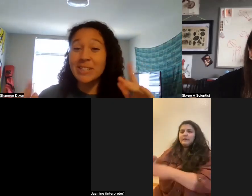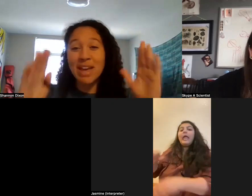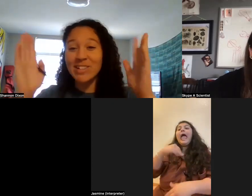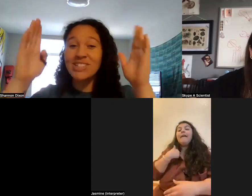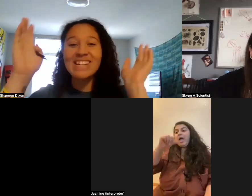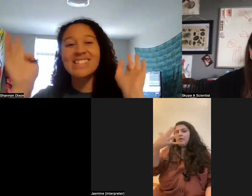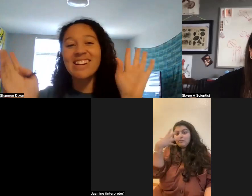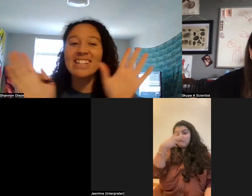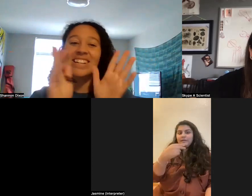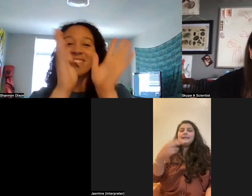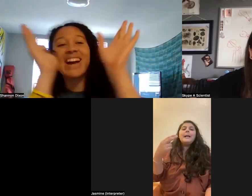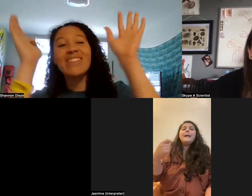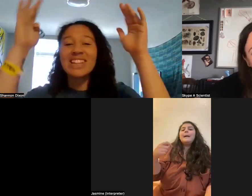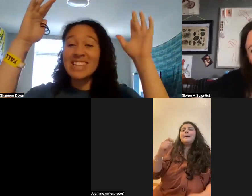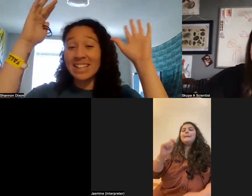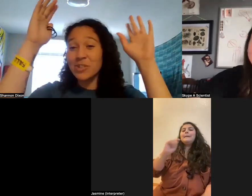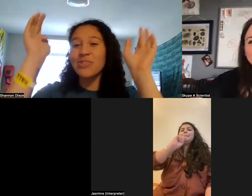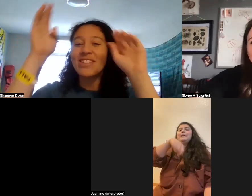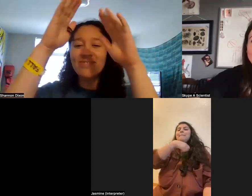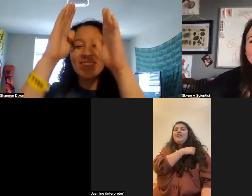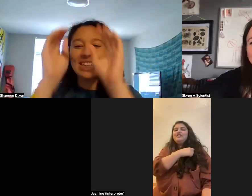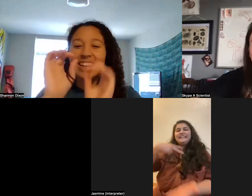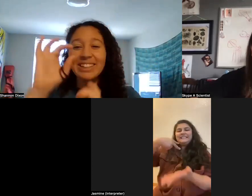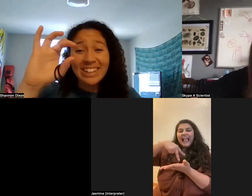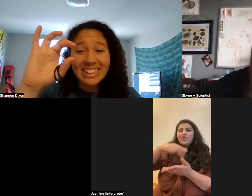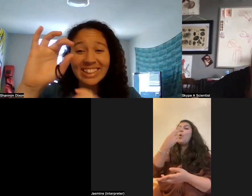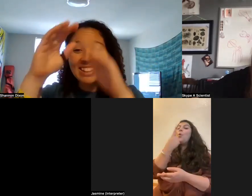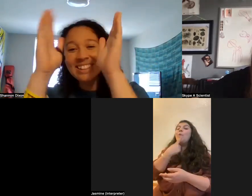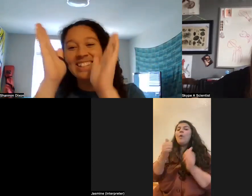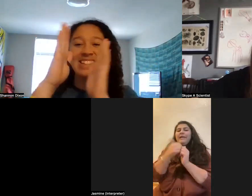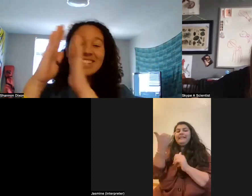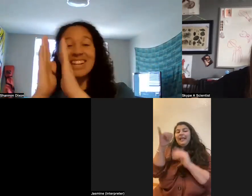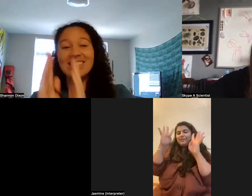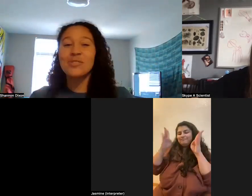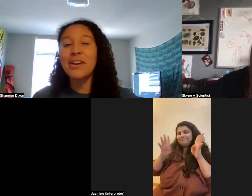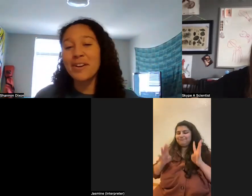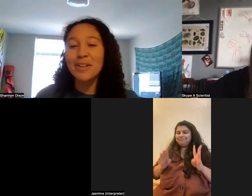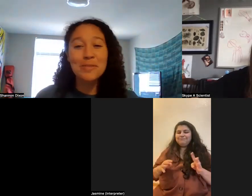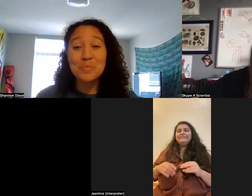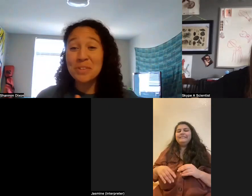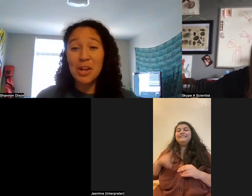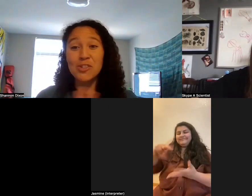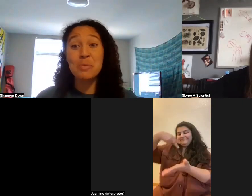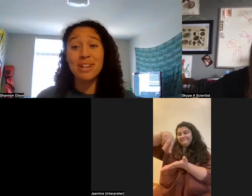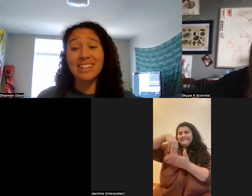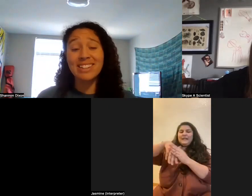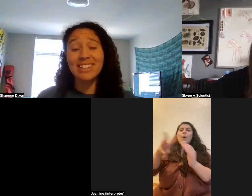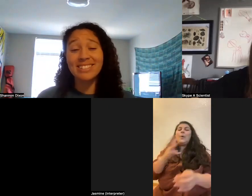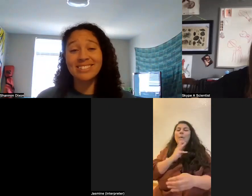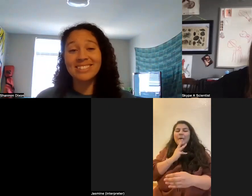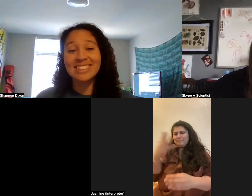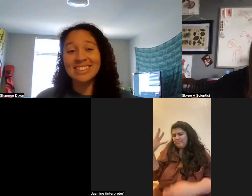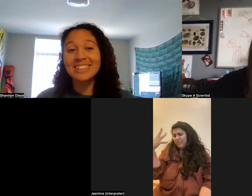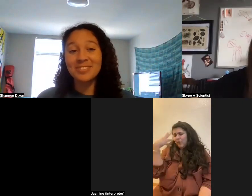And there's one called like the Spanish dancer and it's like a red with like yellow trim and they're like really little. And just like dance in the water column. So pretty.